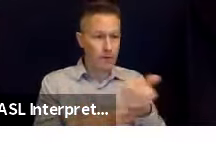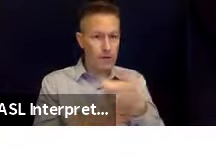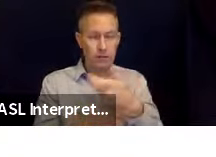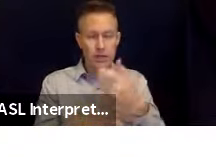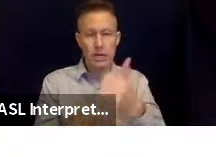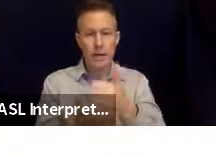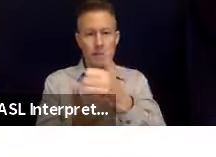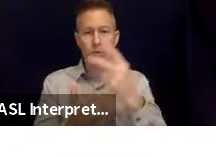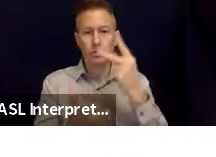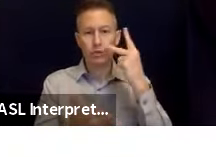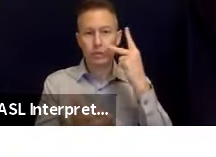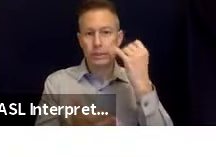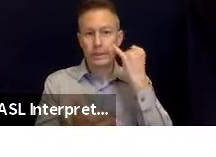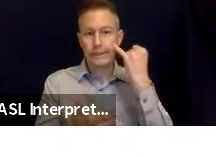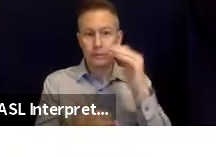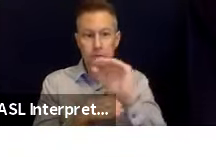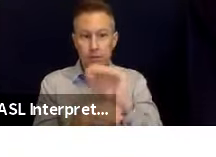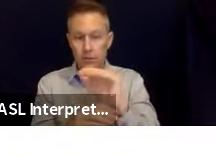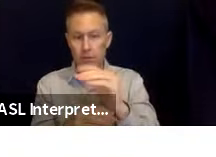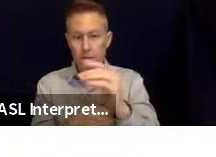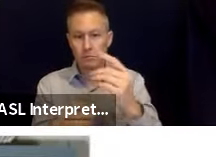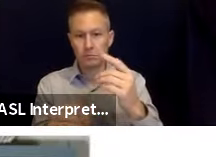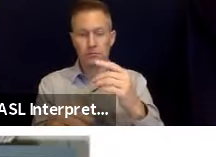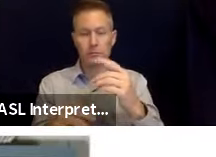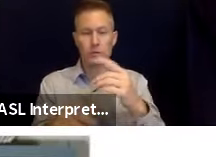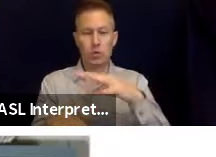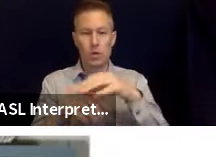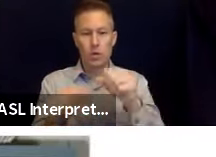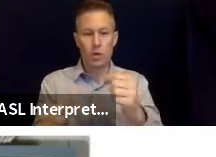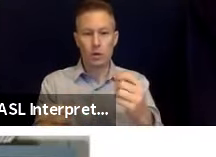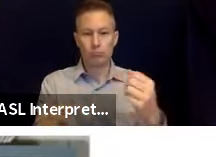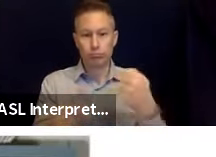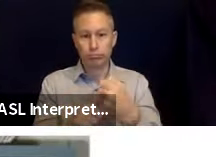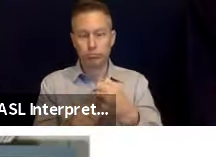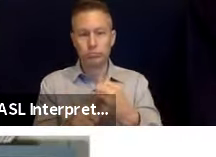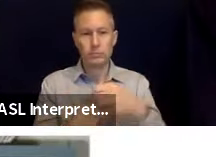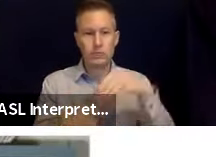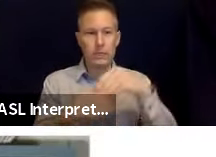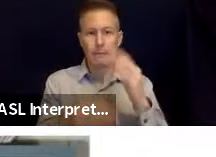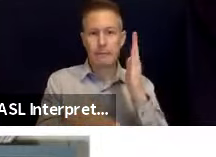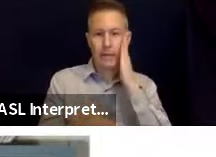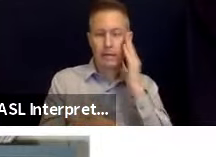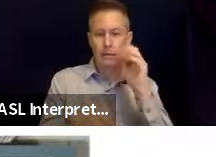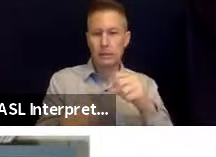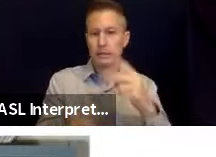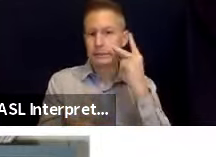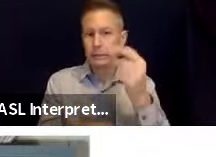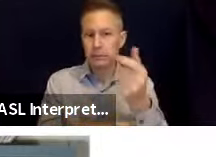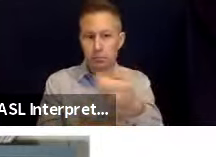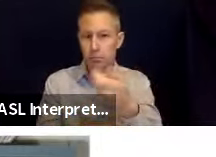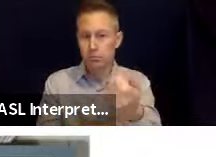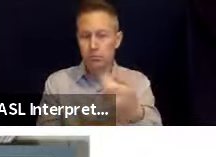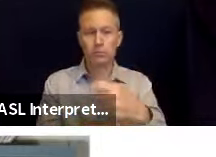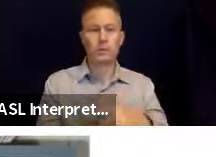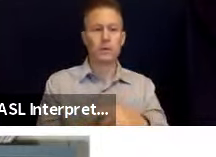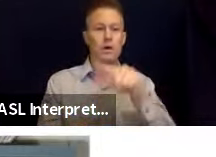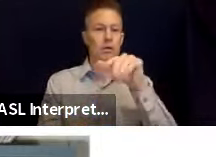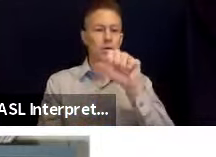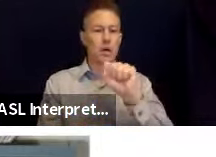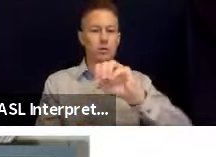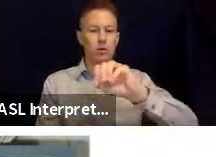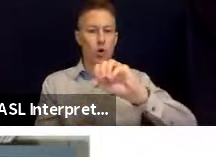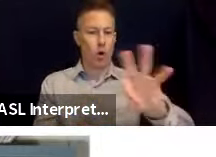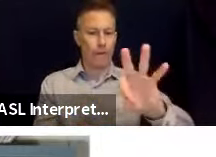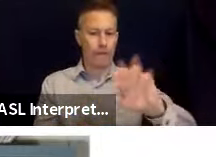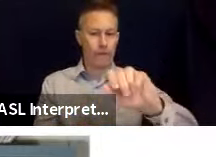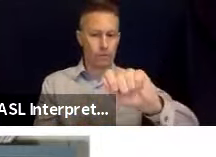and you happen to be in bed. Next slide, please. And turning off your gas is so important. I just want to draw everyone's attention to